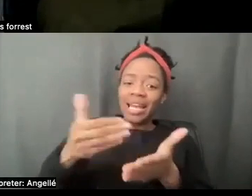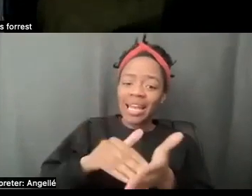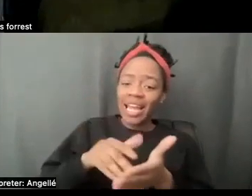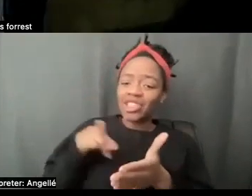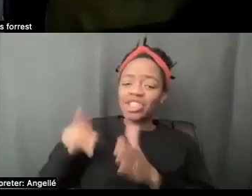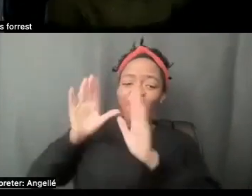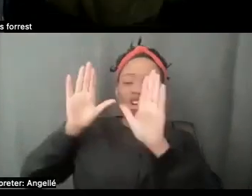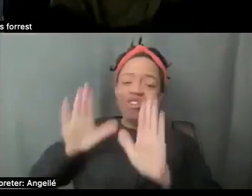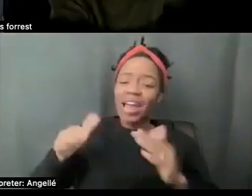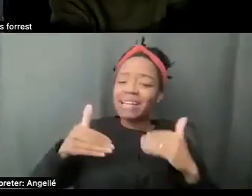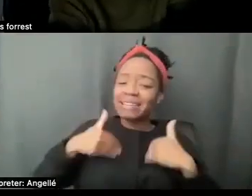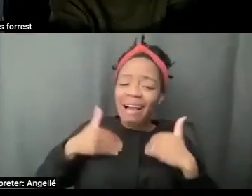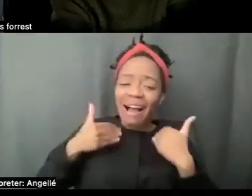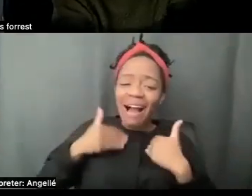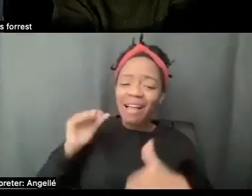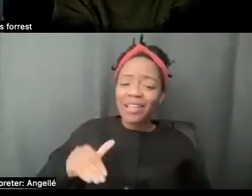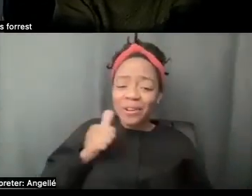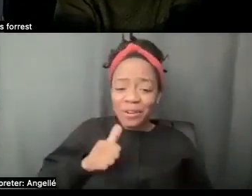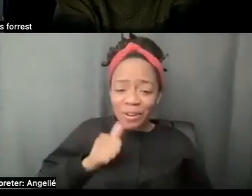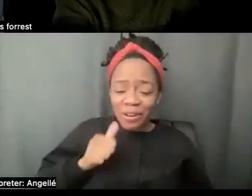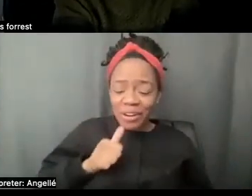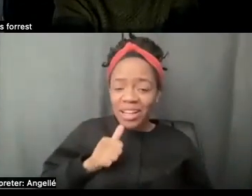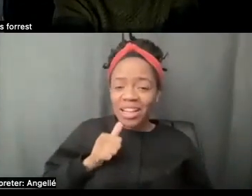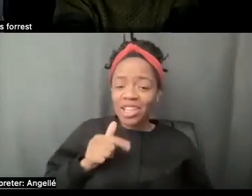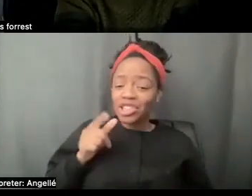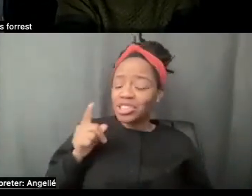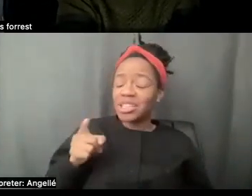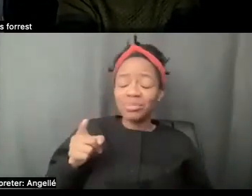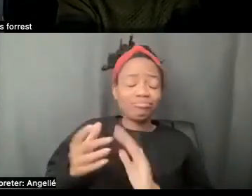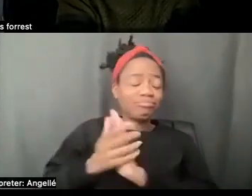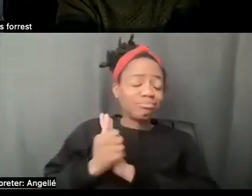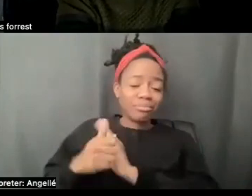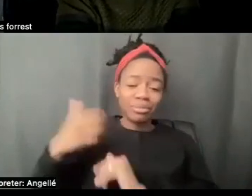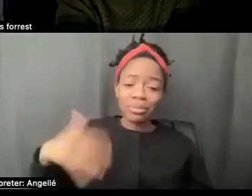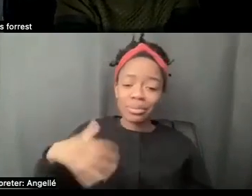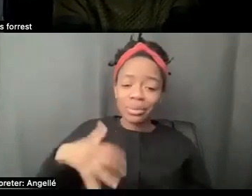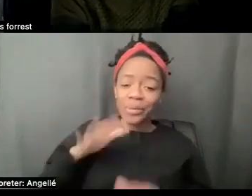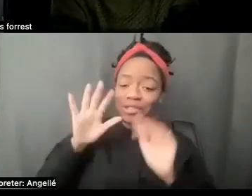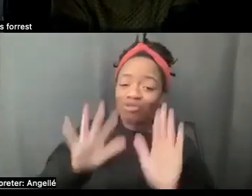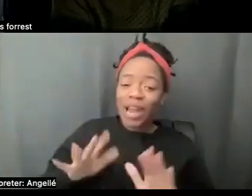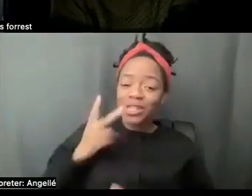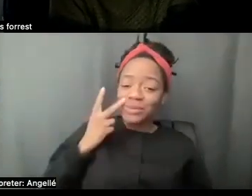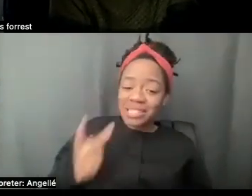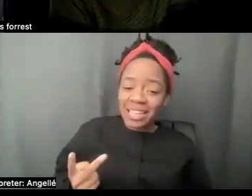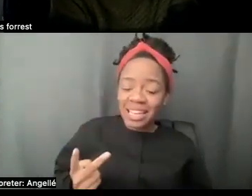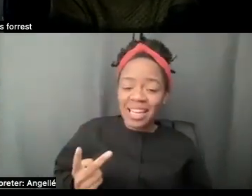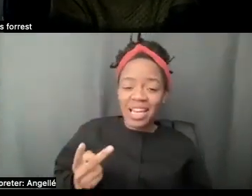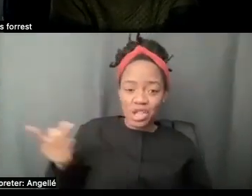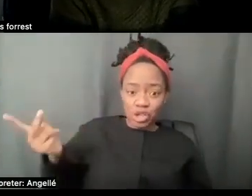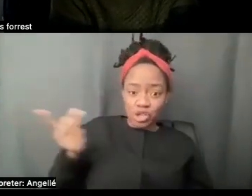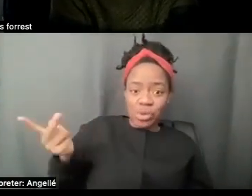little girl, you know, brought it, brought it. And it was really great to see that. And it was cool to see the two of them